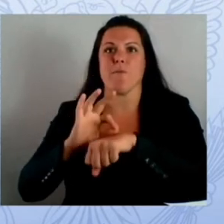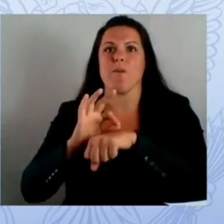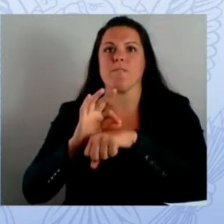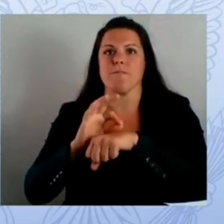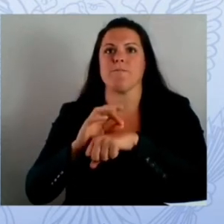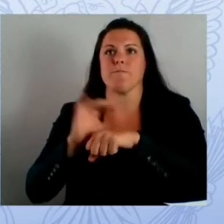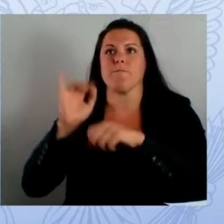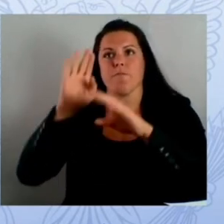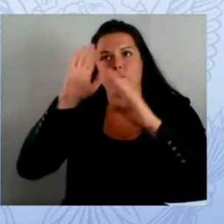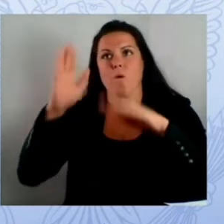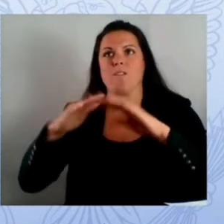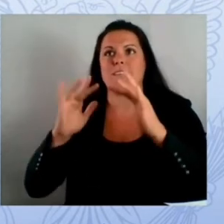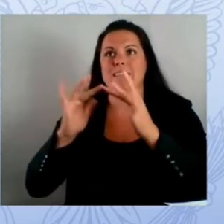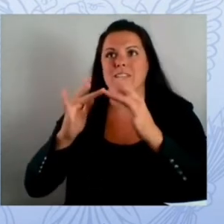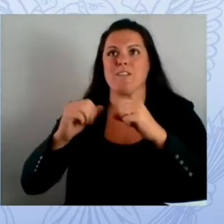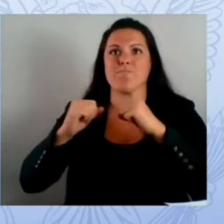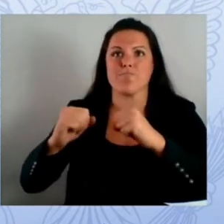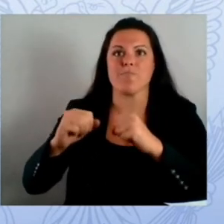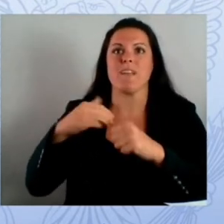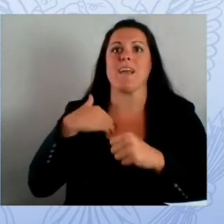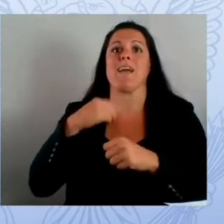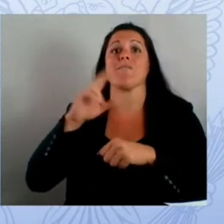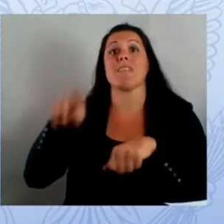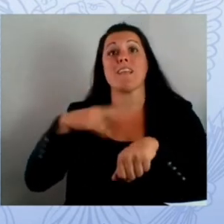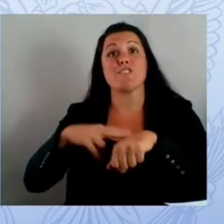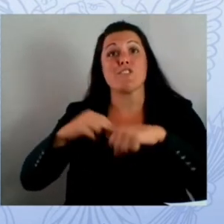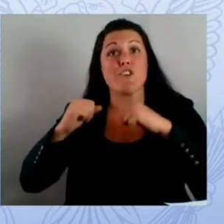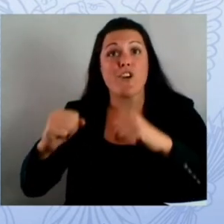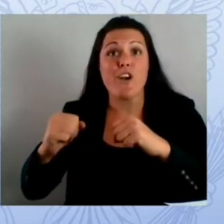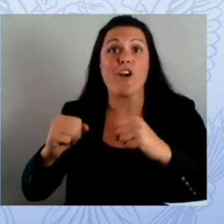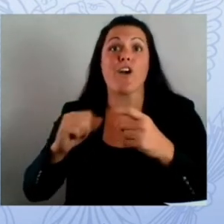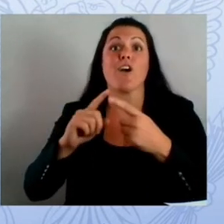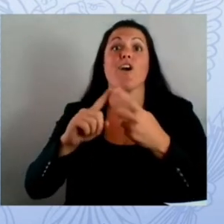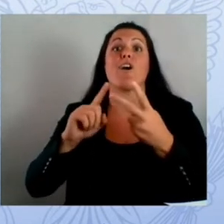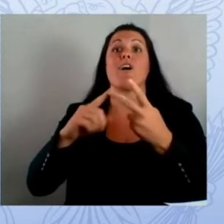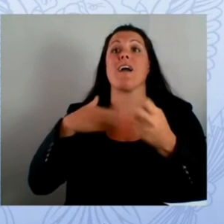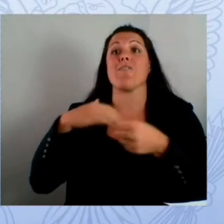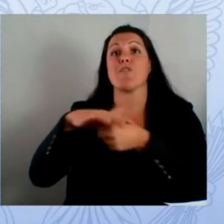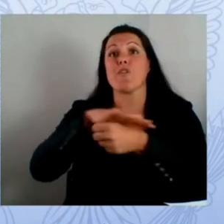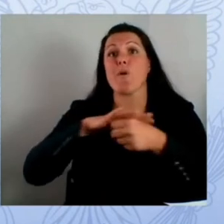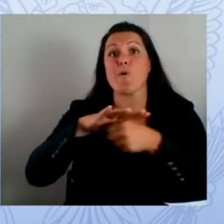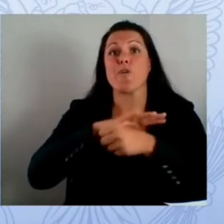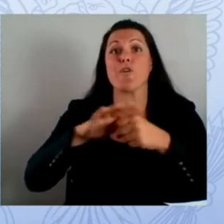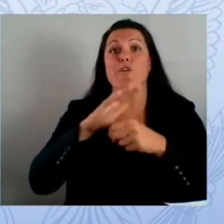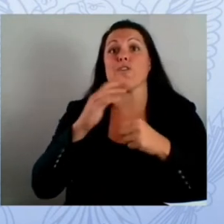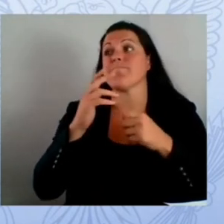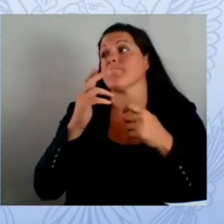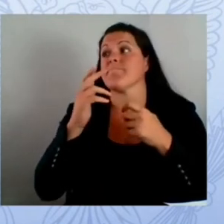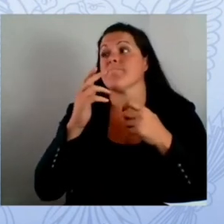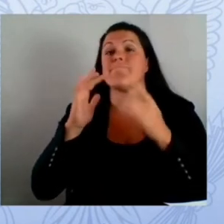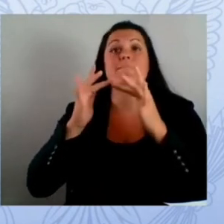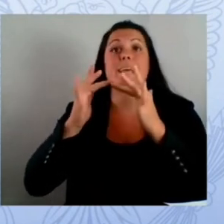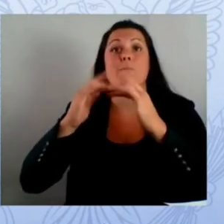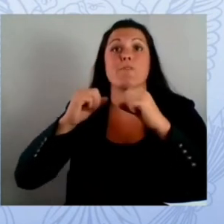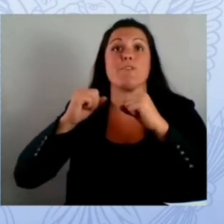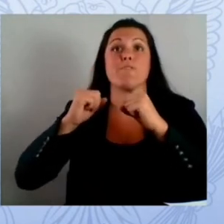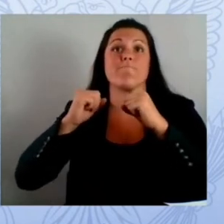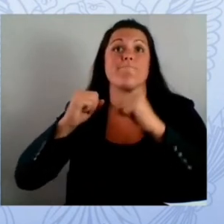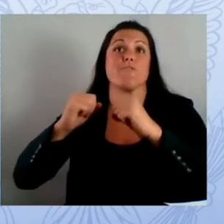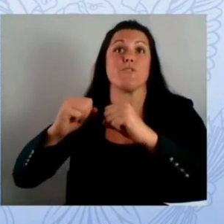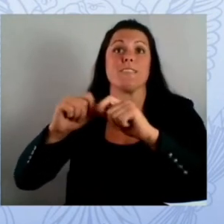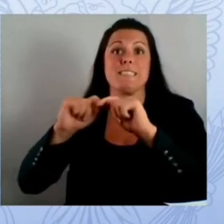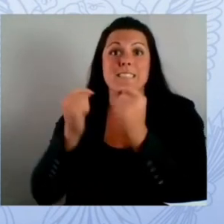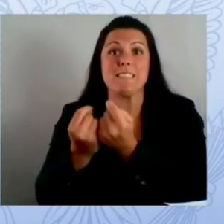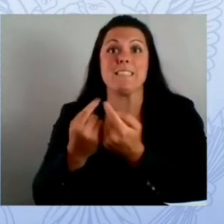service when needed so we're dialed immediately up to all the federal support available to us the jctf provides